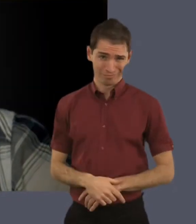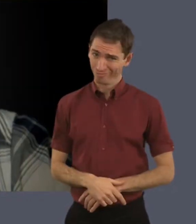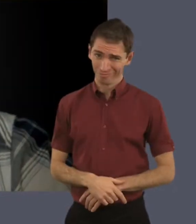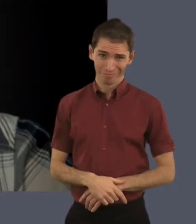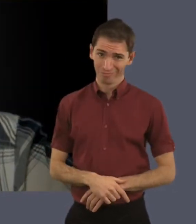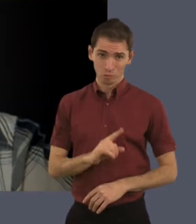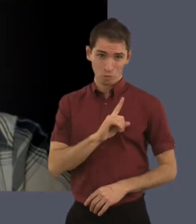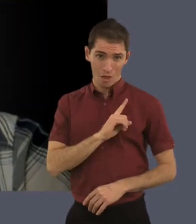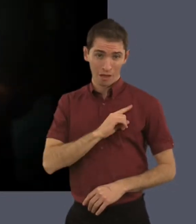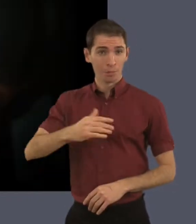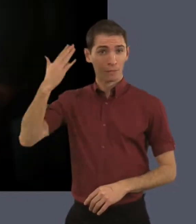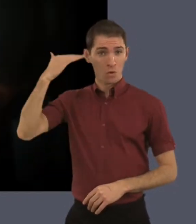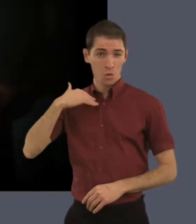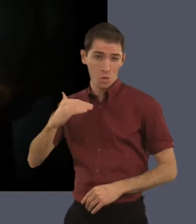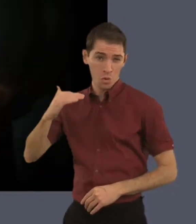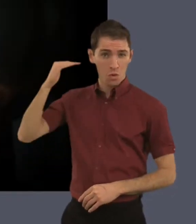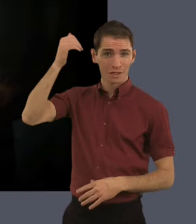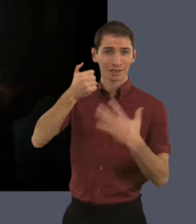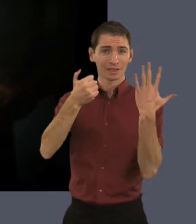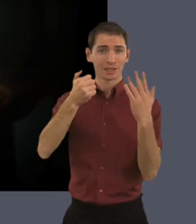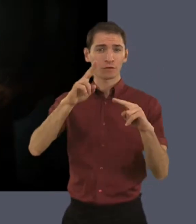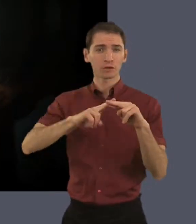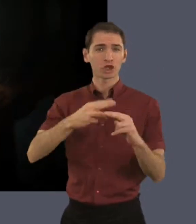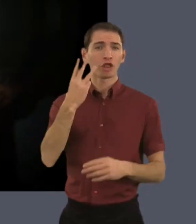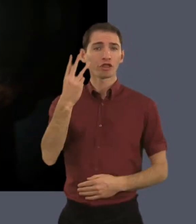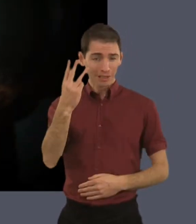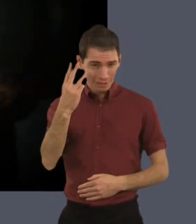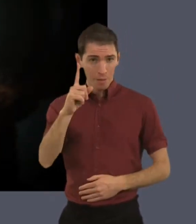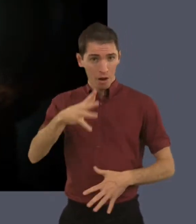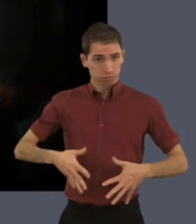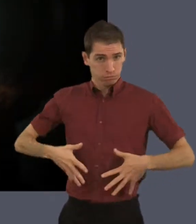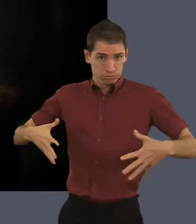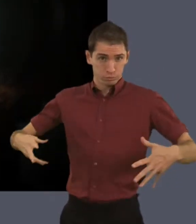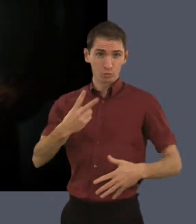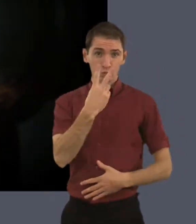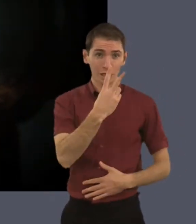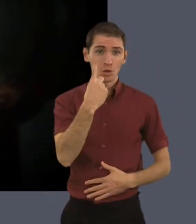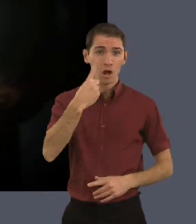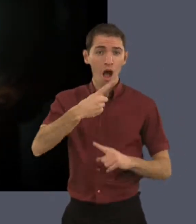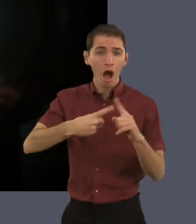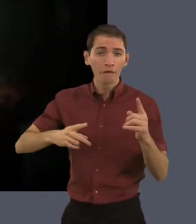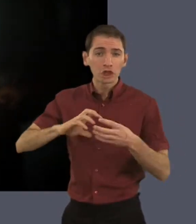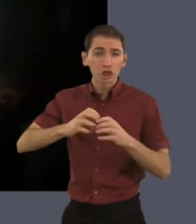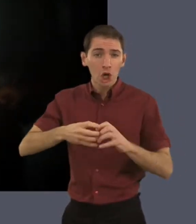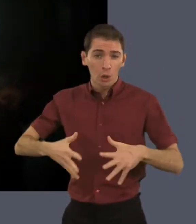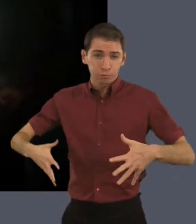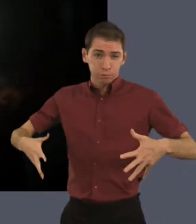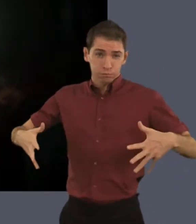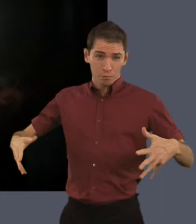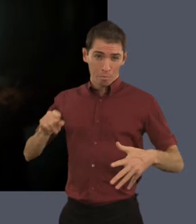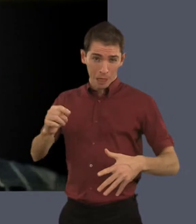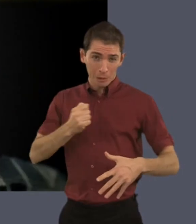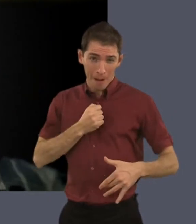couple of years ago, you wouldn't recognise me. I was six foot three and 21 and a half stone.